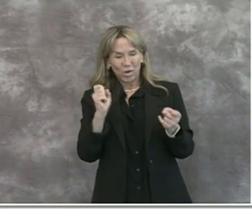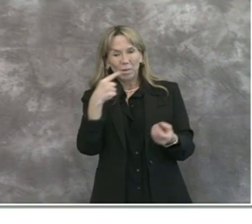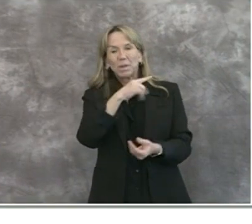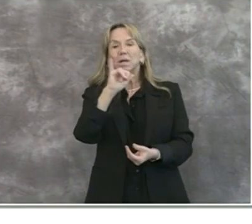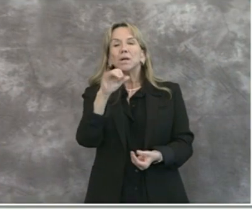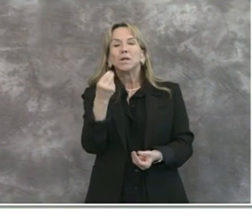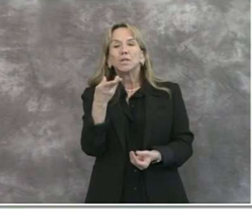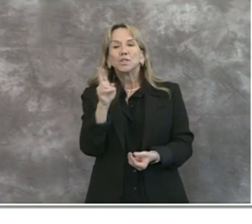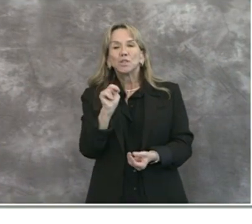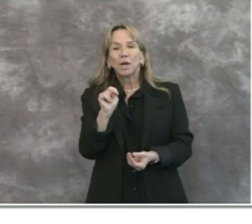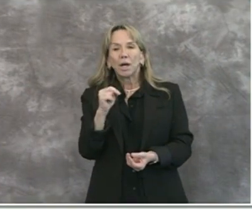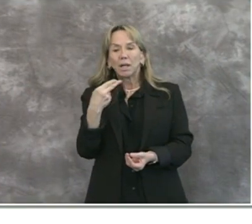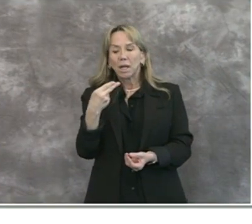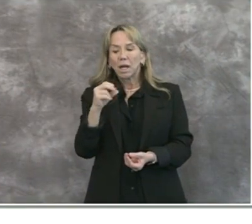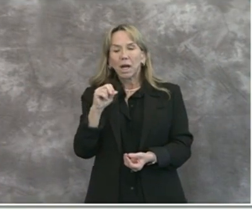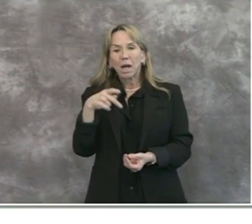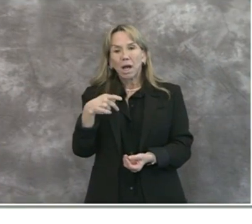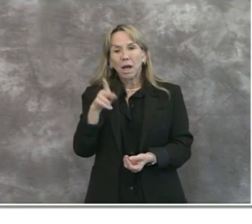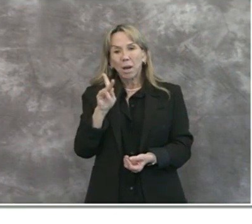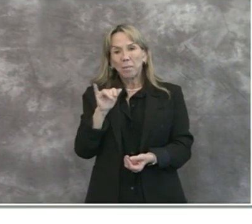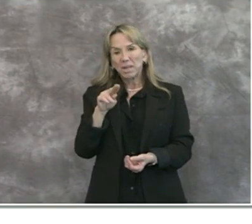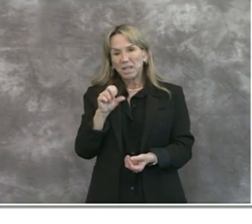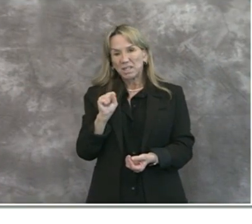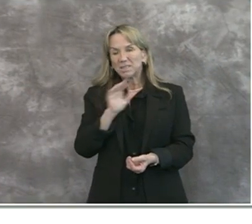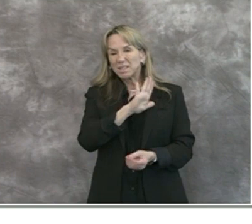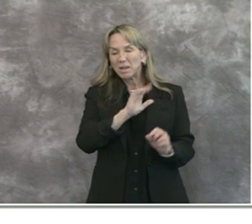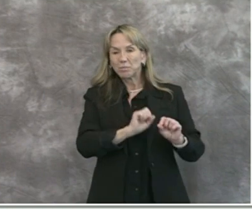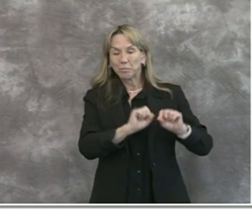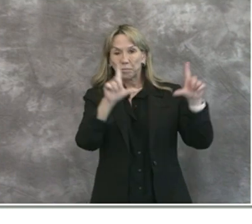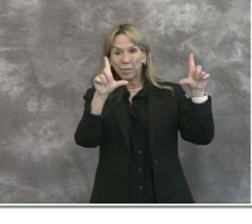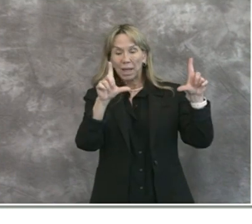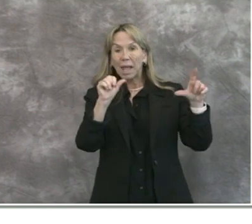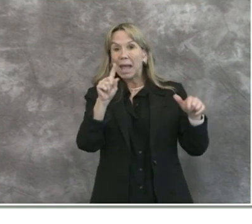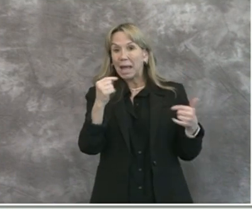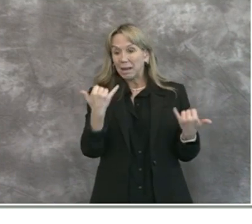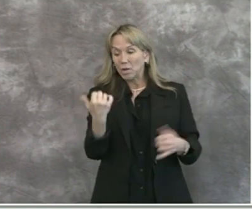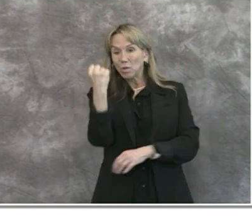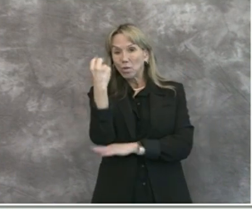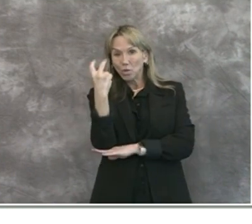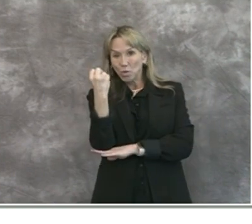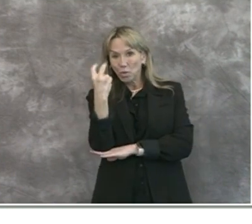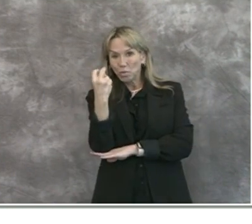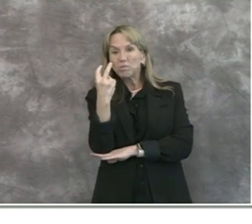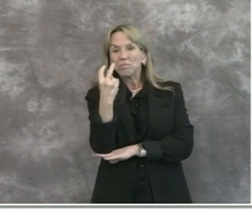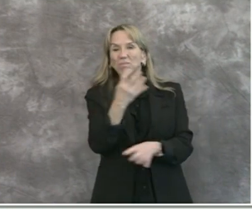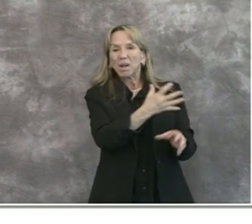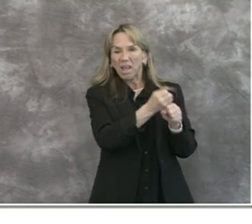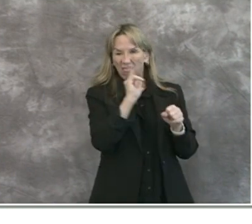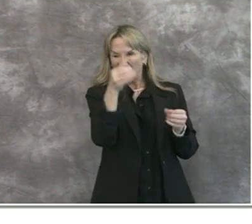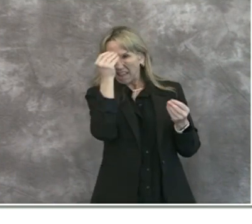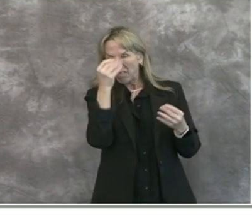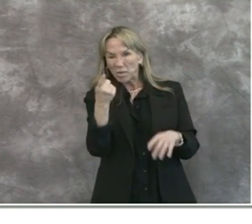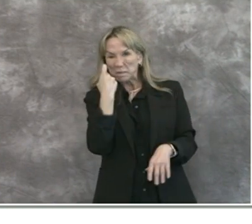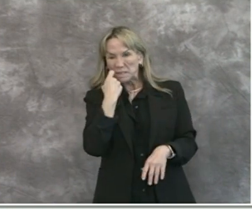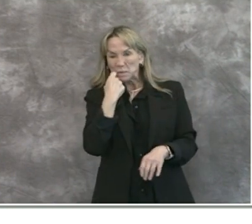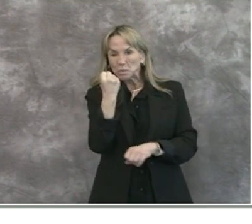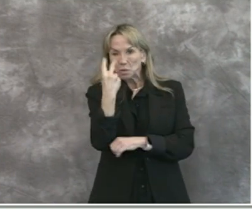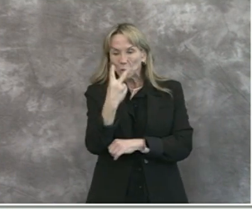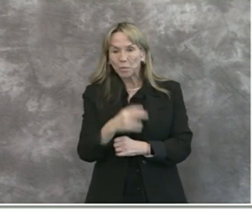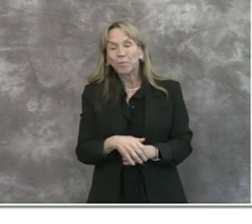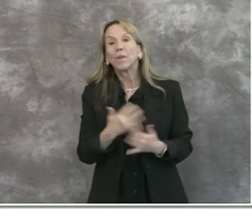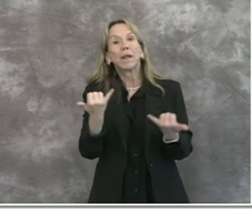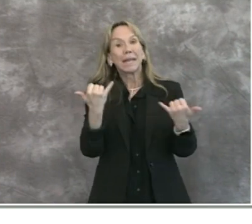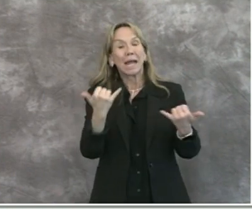dashboard. And today this information was obtained at about noon. So globally,